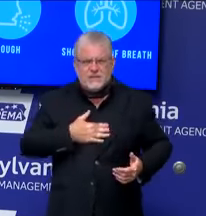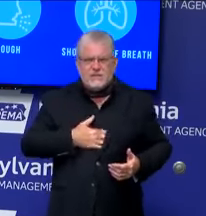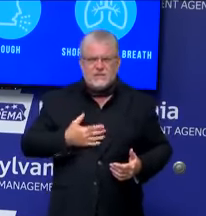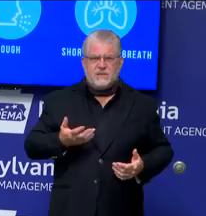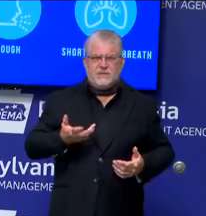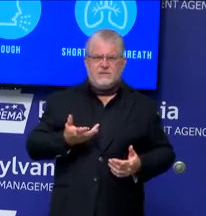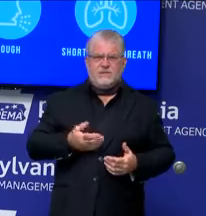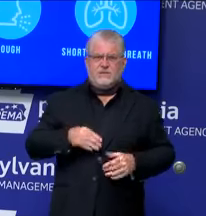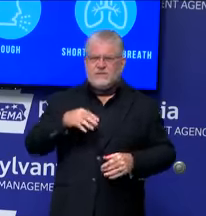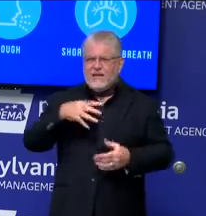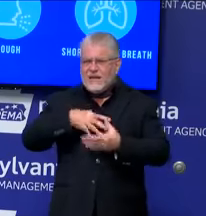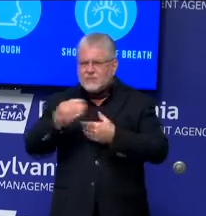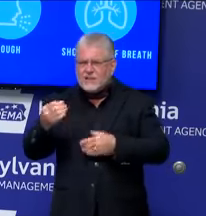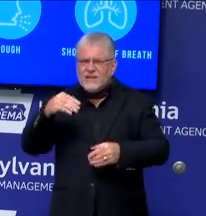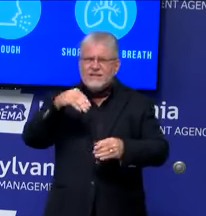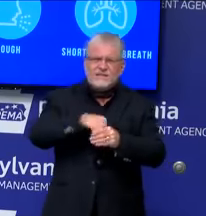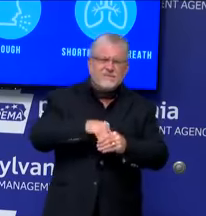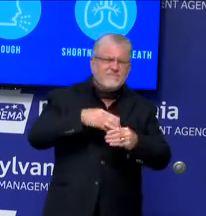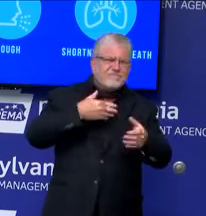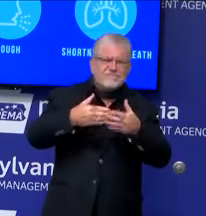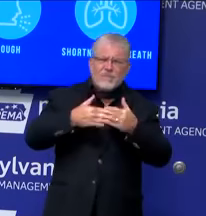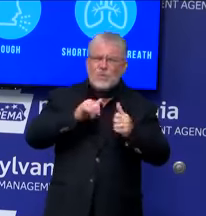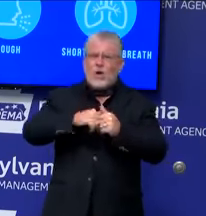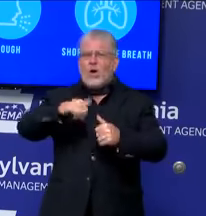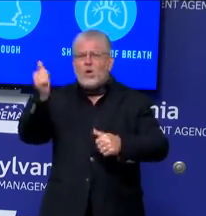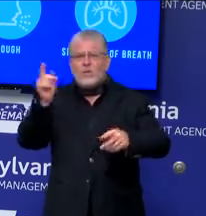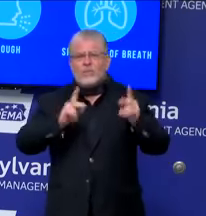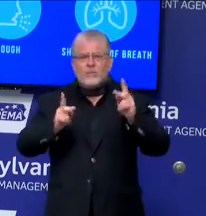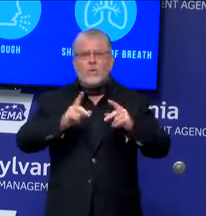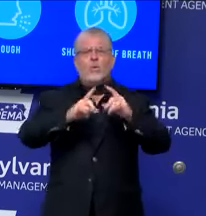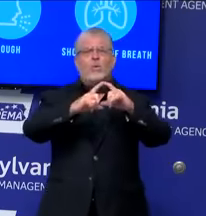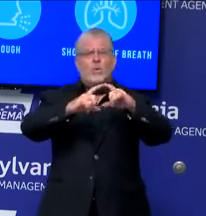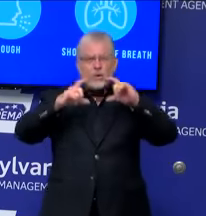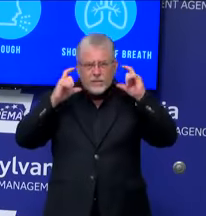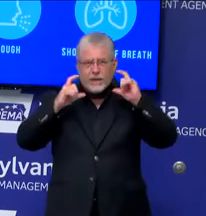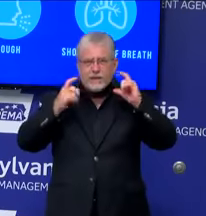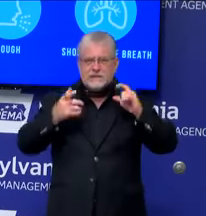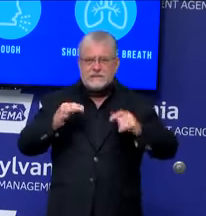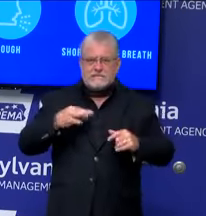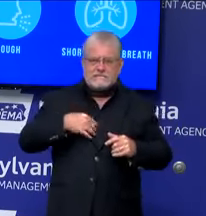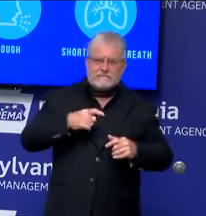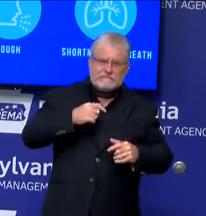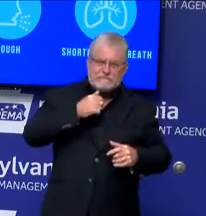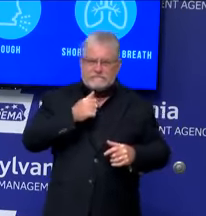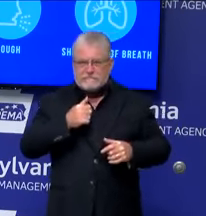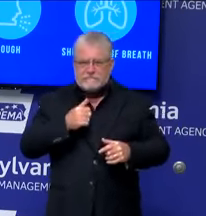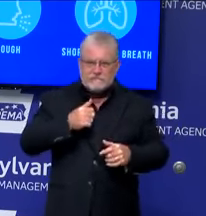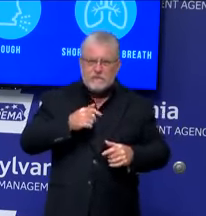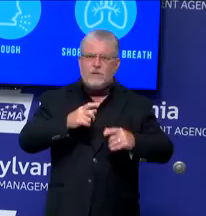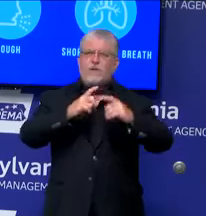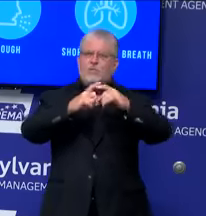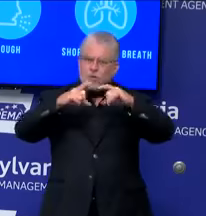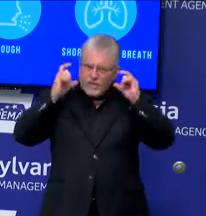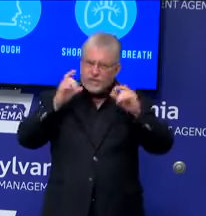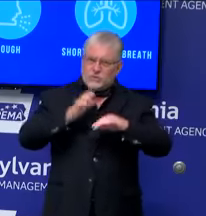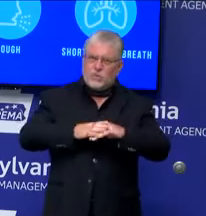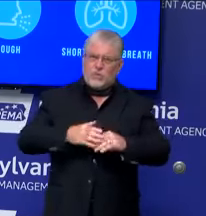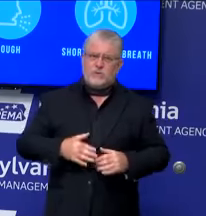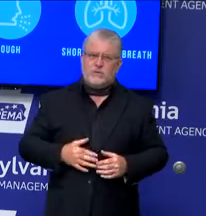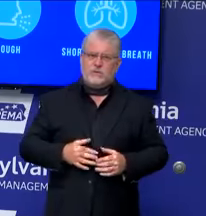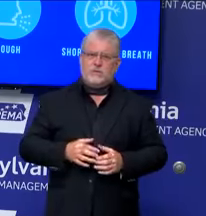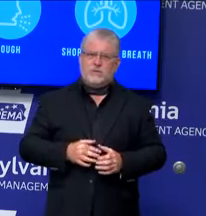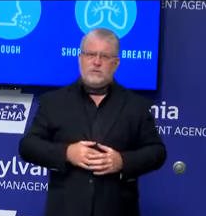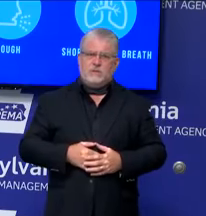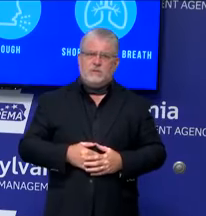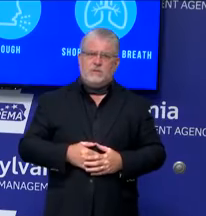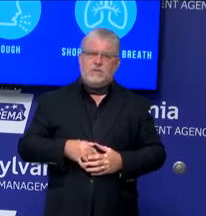indoors, doesn't matter, please put on a mask. If you have to think about it, put on a mask, and that will help prevent community